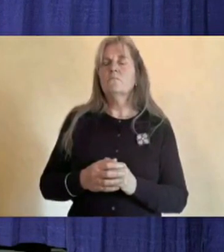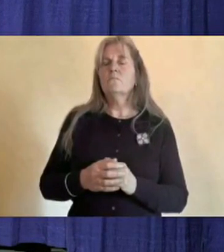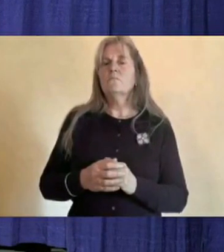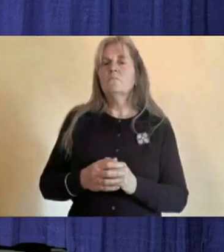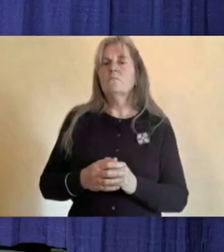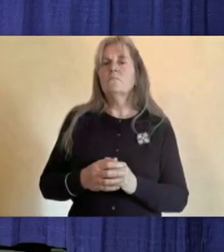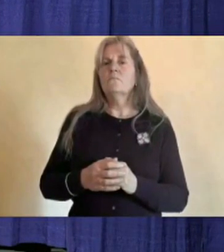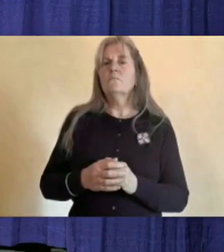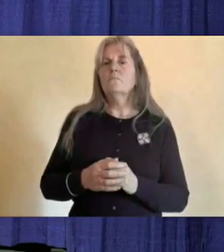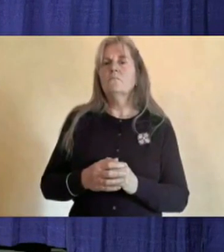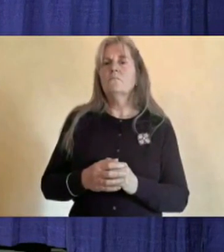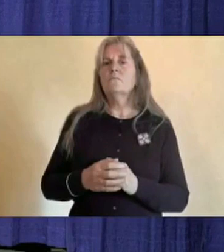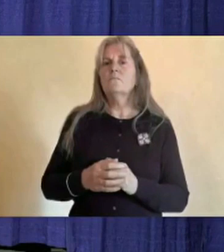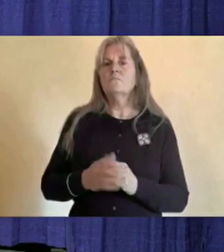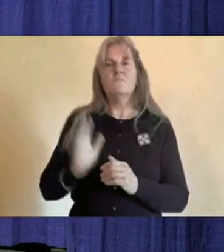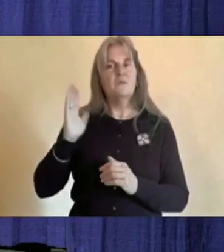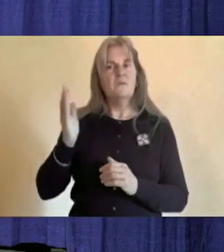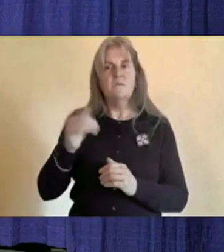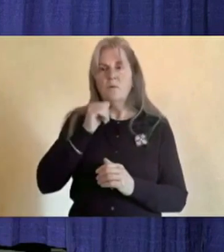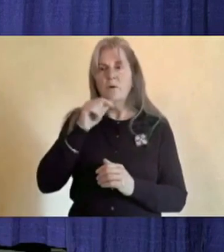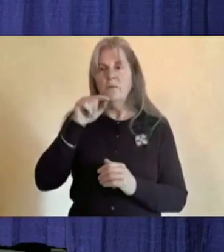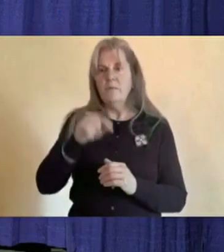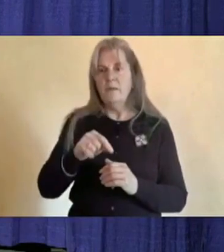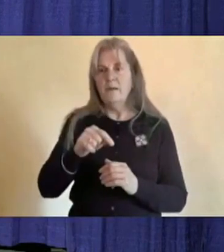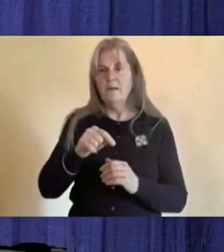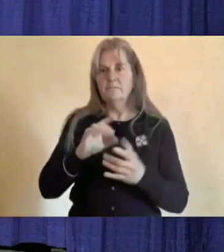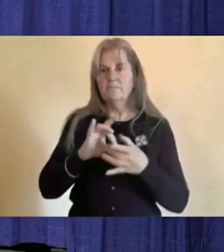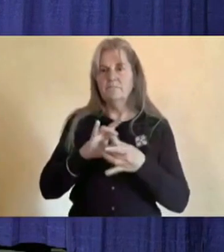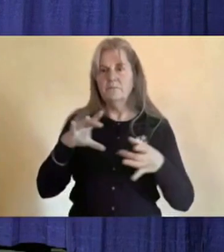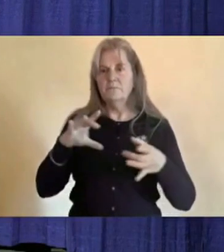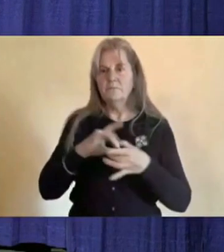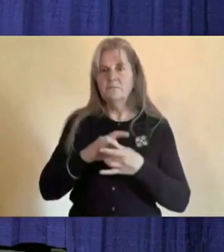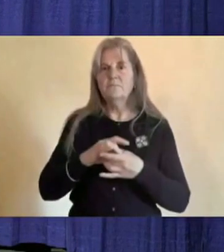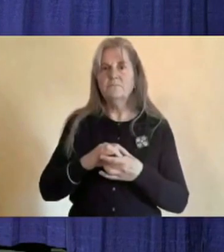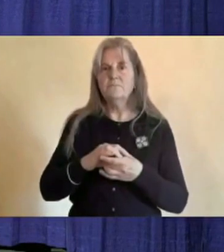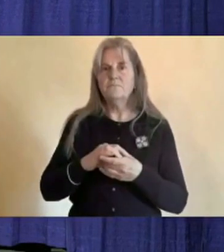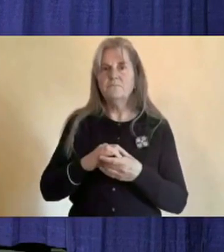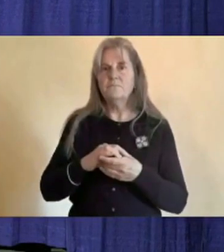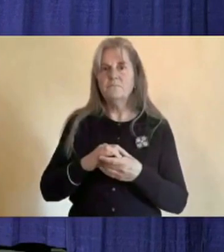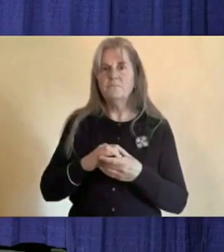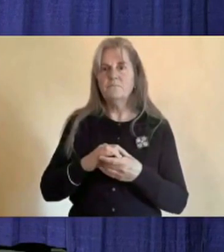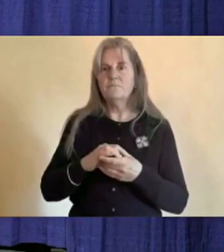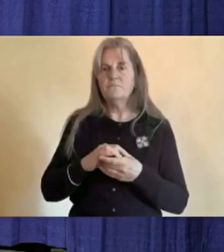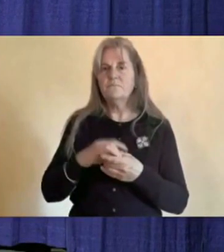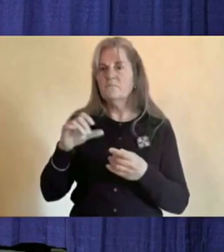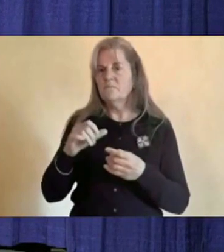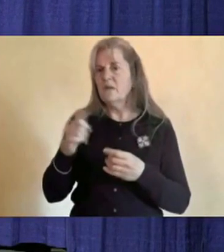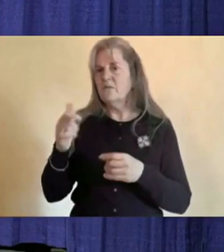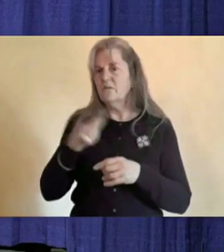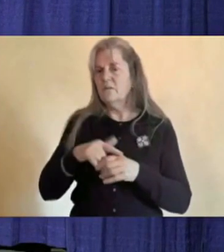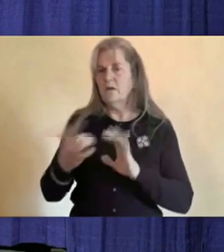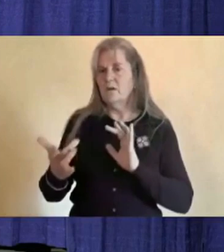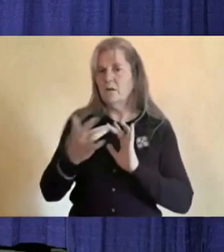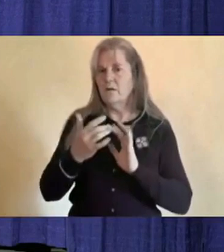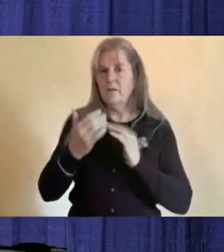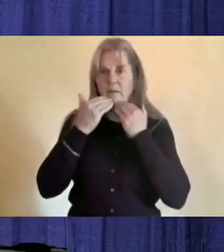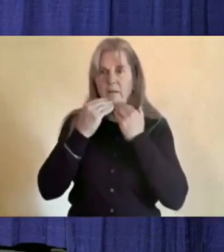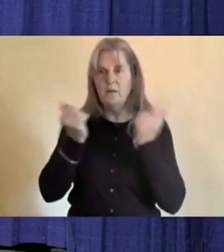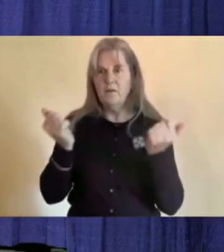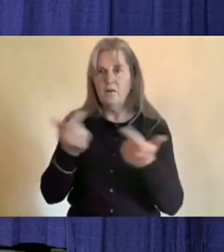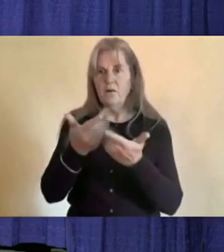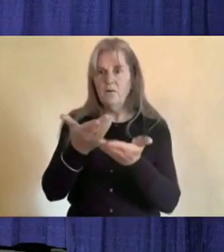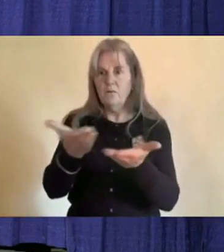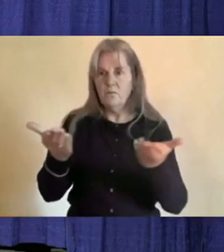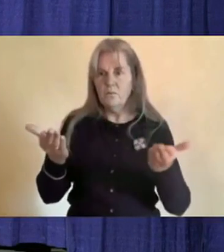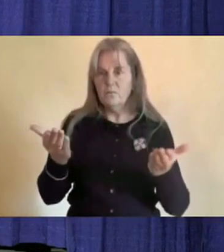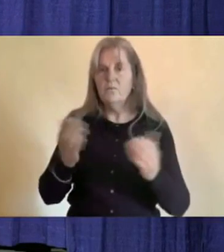Hearing that she's not there, we can follow up with her questions if she wants to reach out to us after. I'd like to thank everyone for their time today. Our